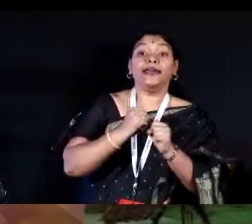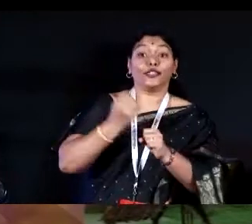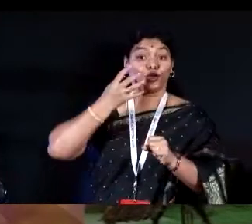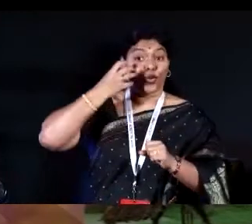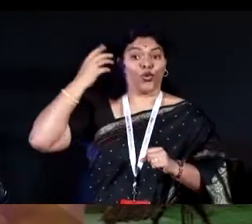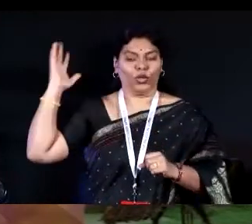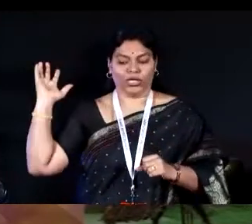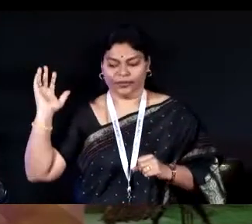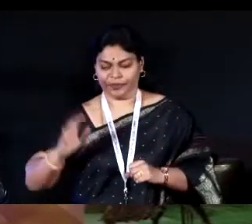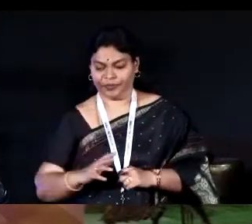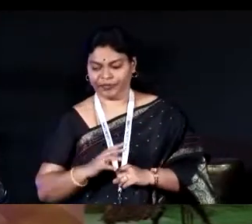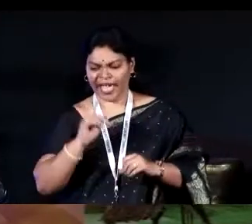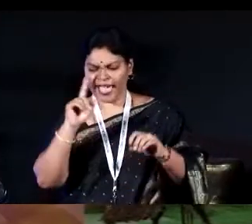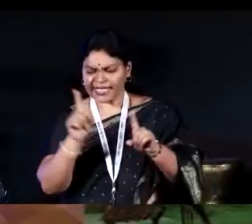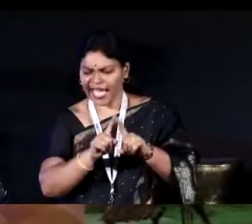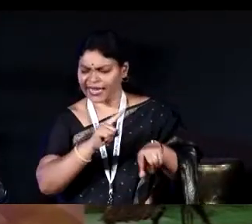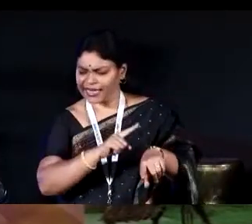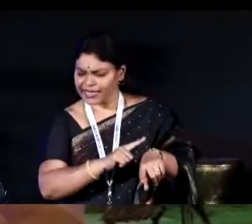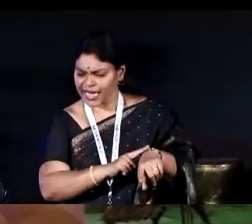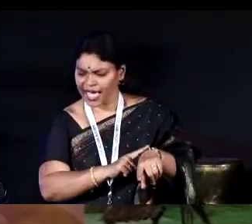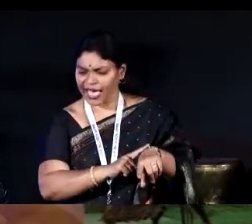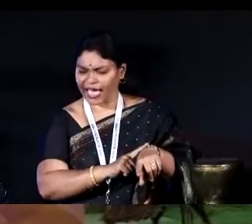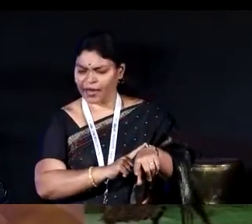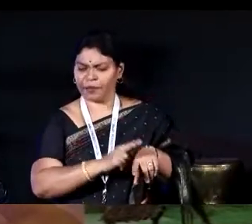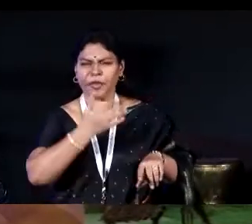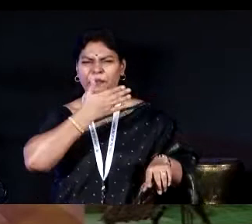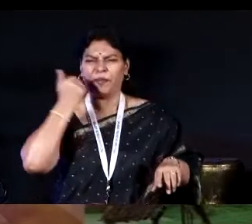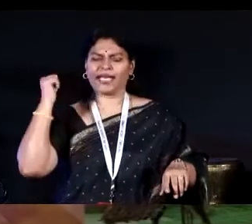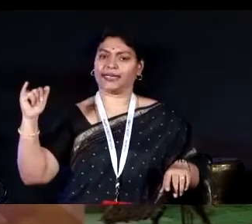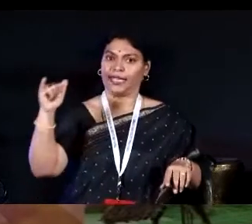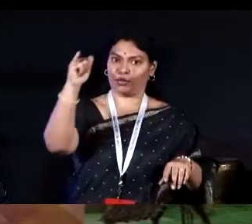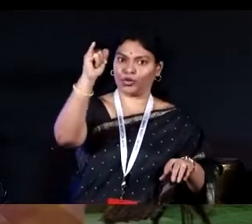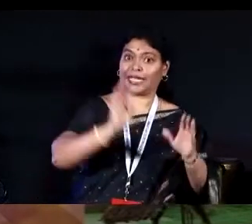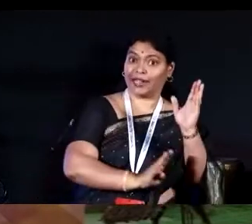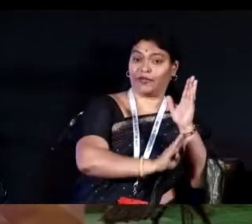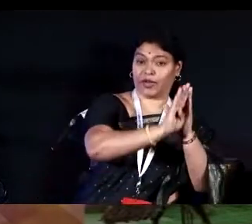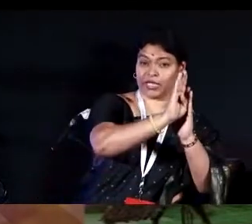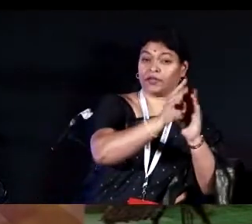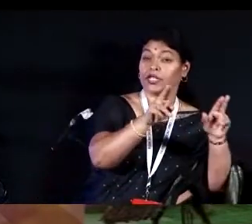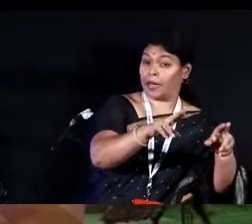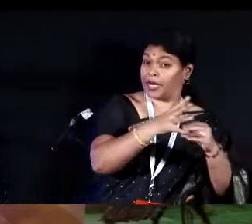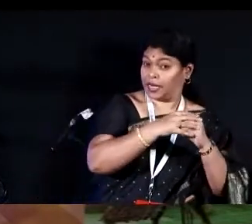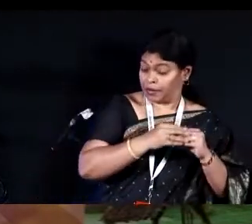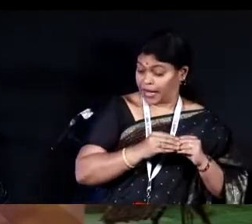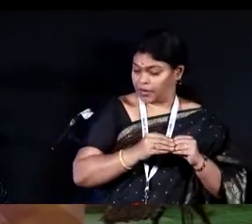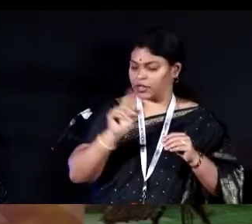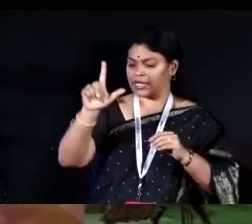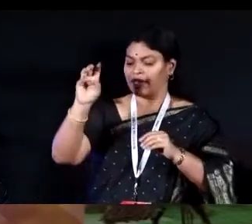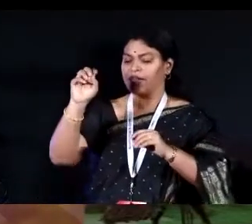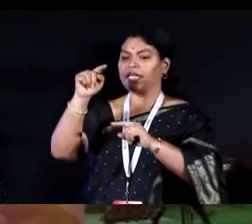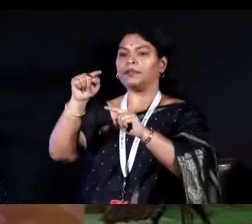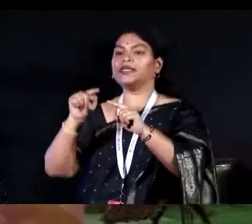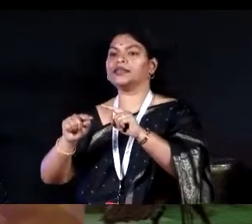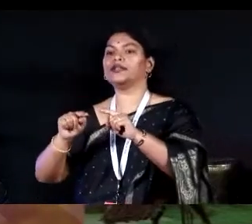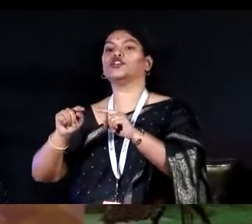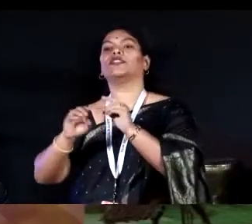Exactly the time when we were creating the best possible airports in Bangalore and Mumbai, 70% of your nation